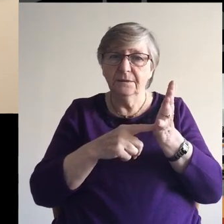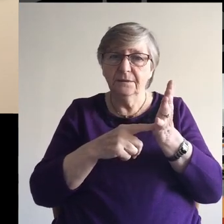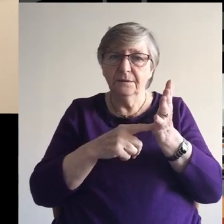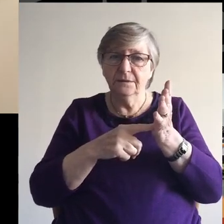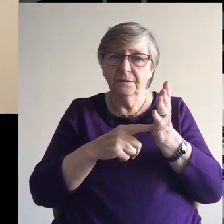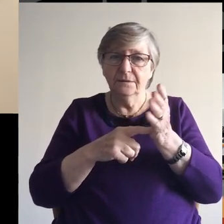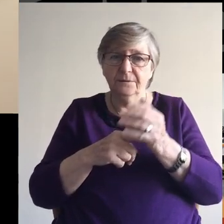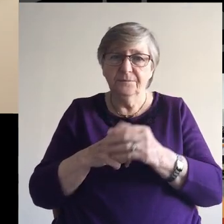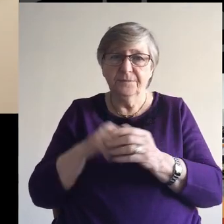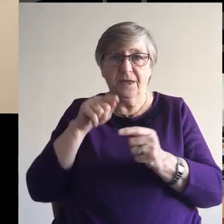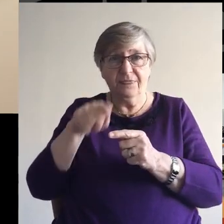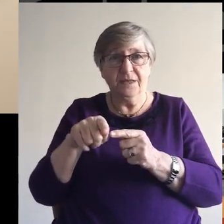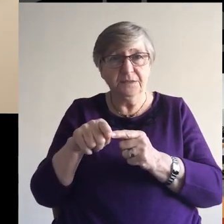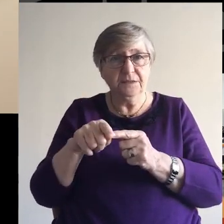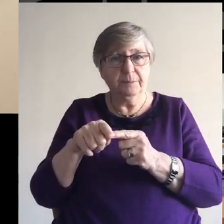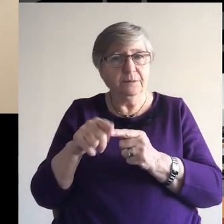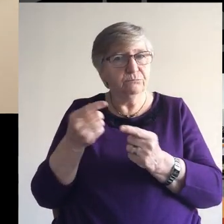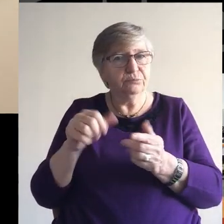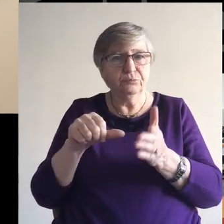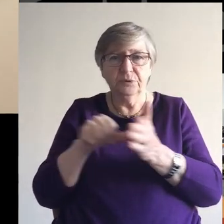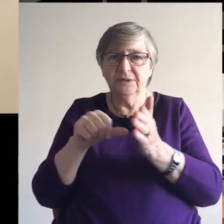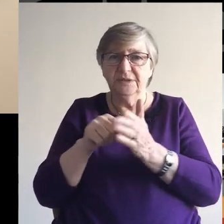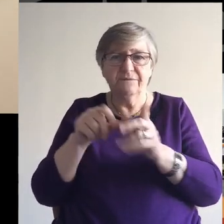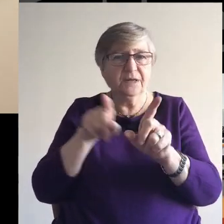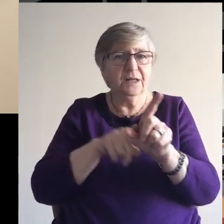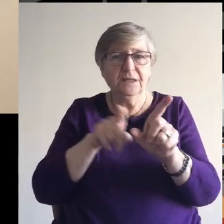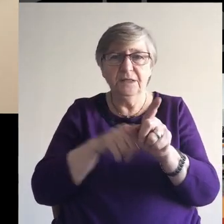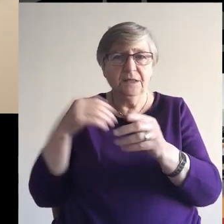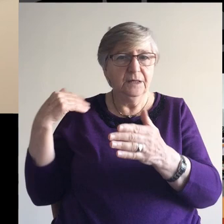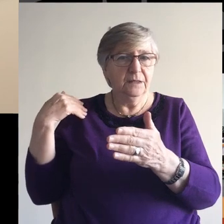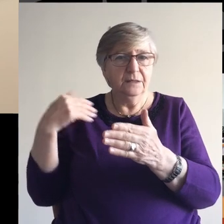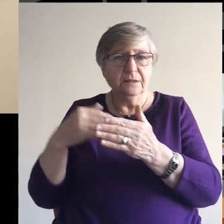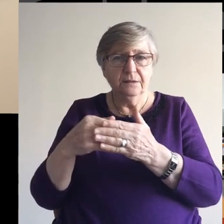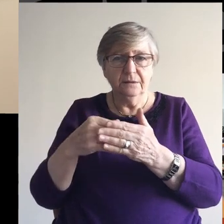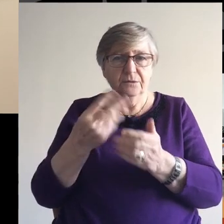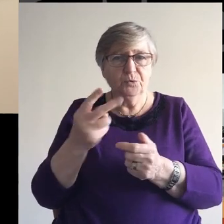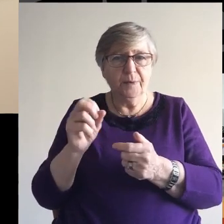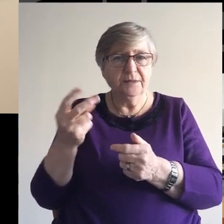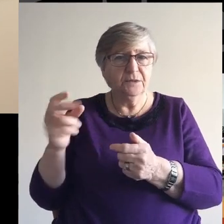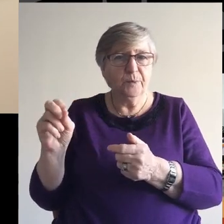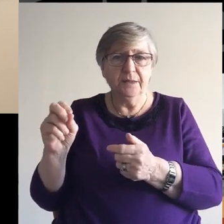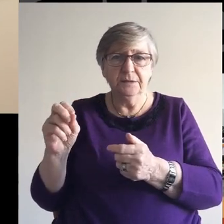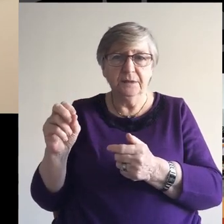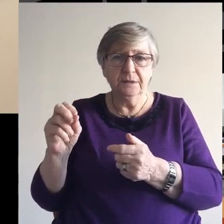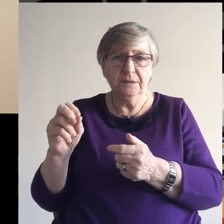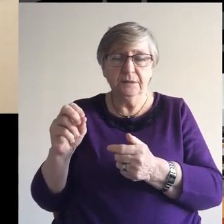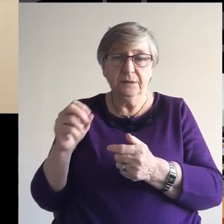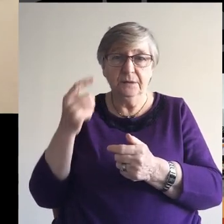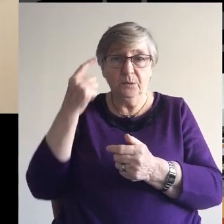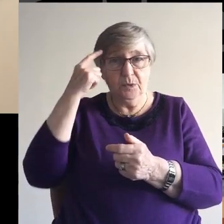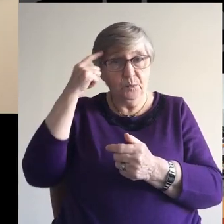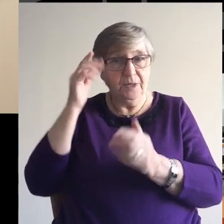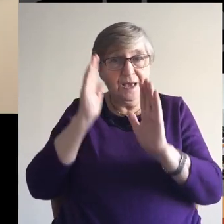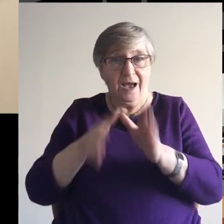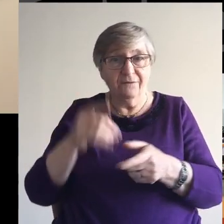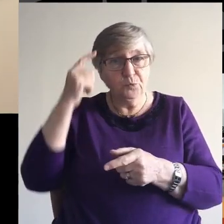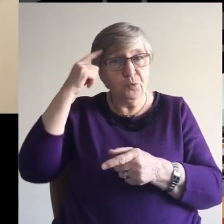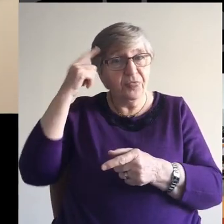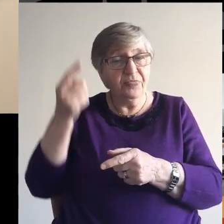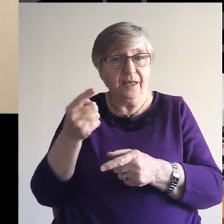This has been a trying year. It's a year when we've had to re-evaluate